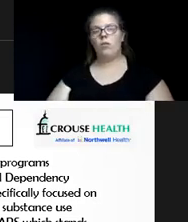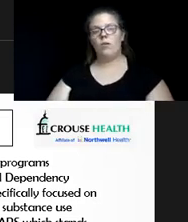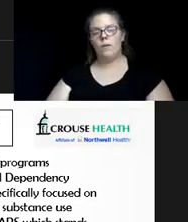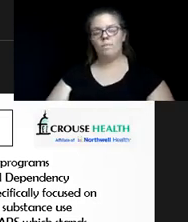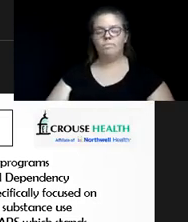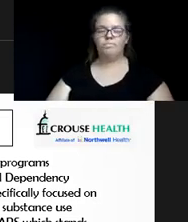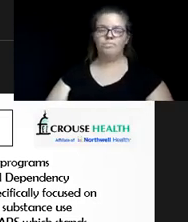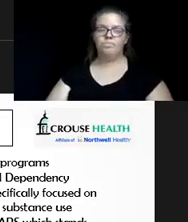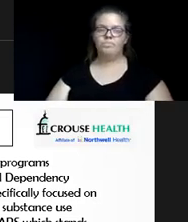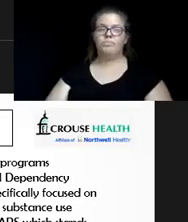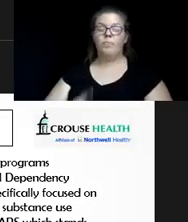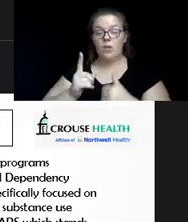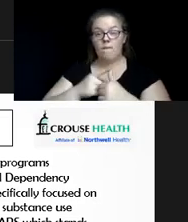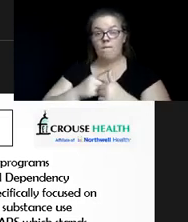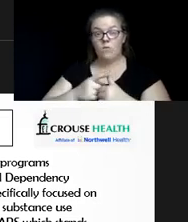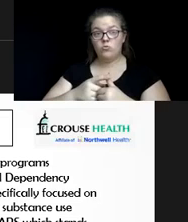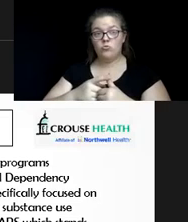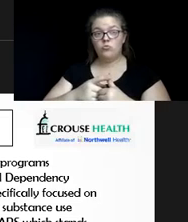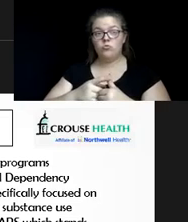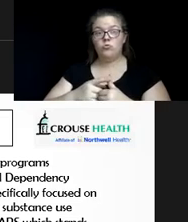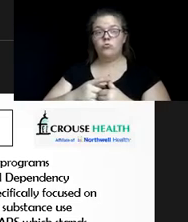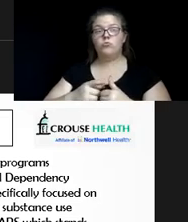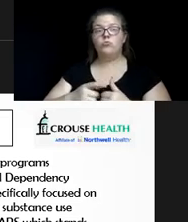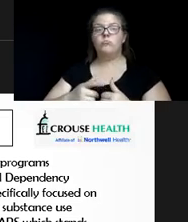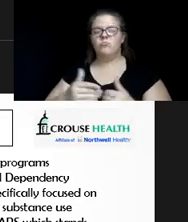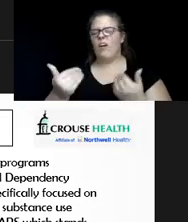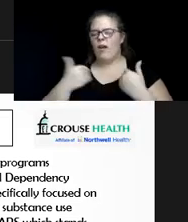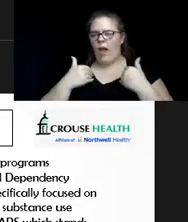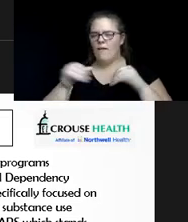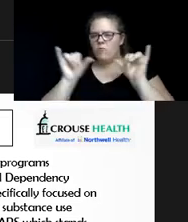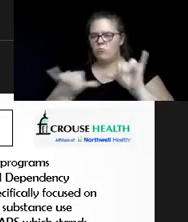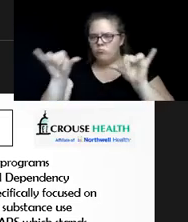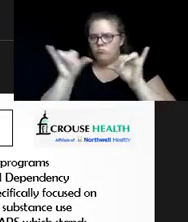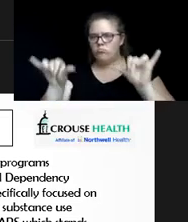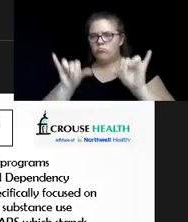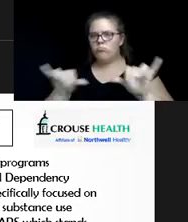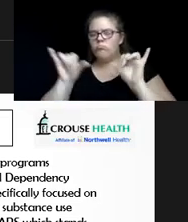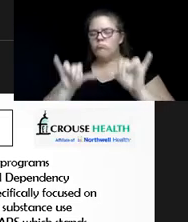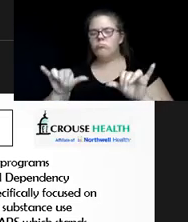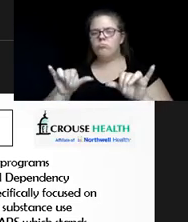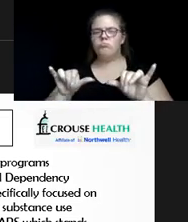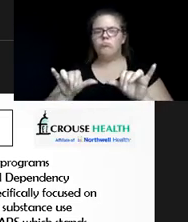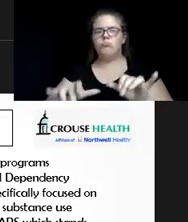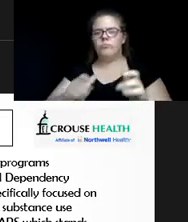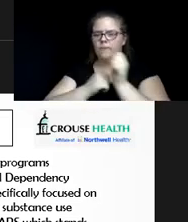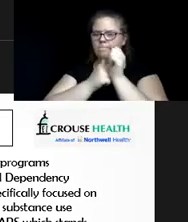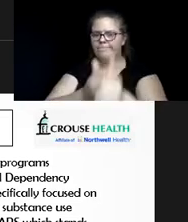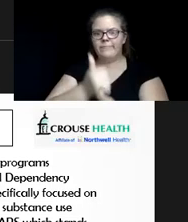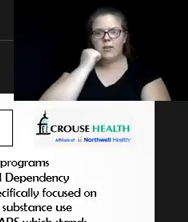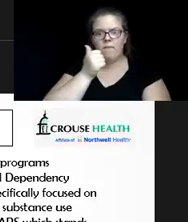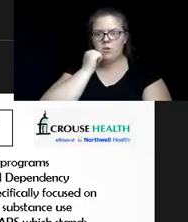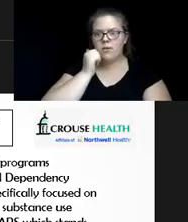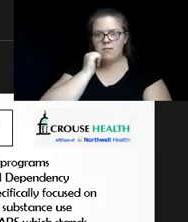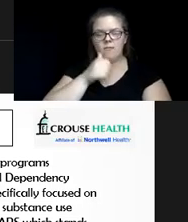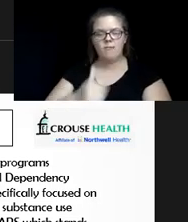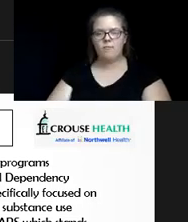first of all, come up with a routine, a consistent routine that they follow every day in their day-to